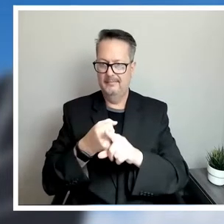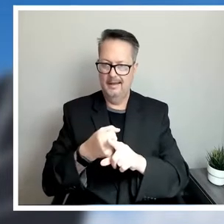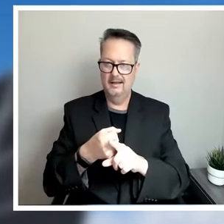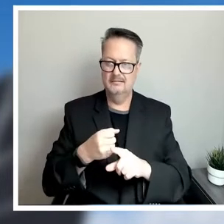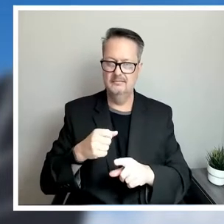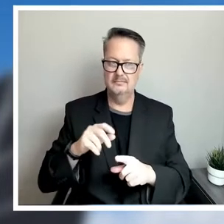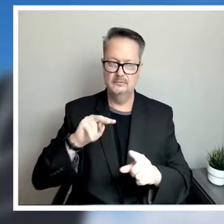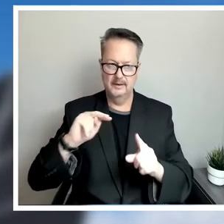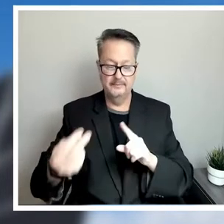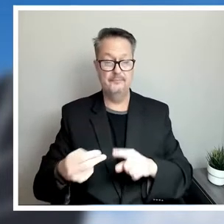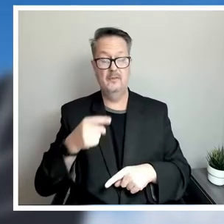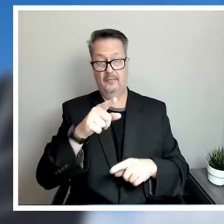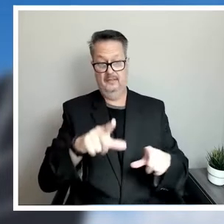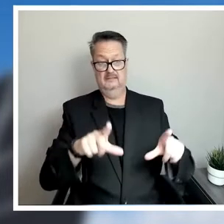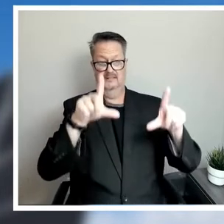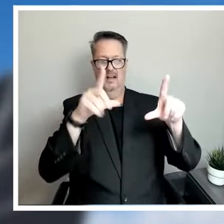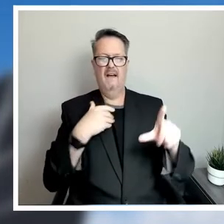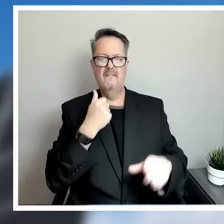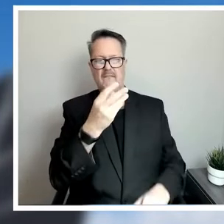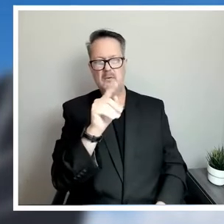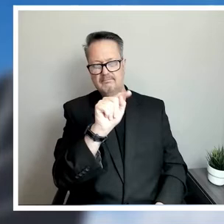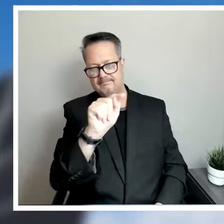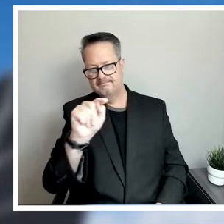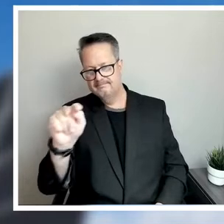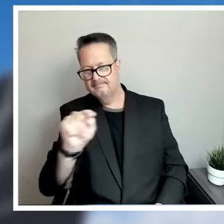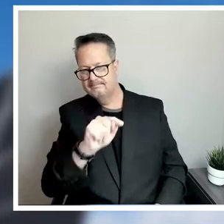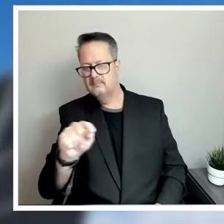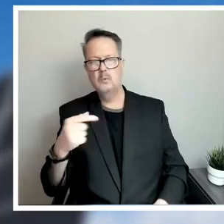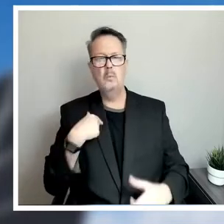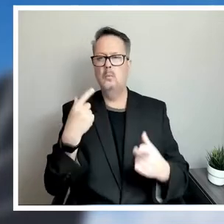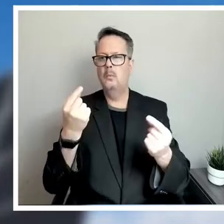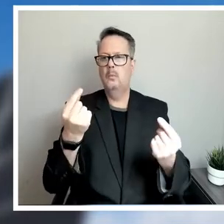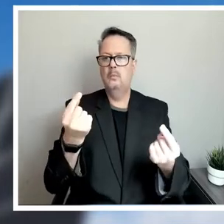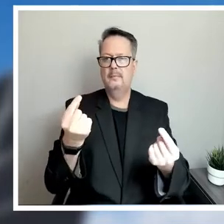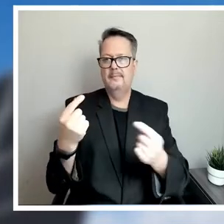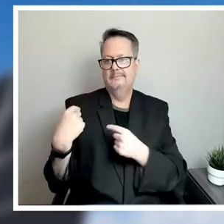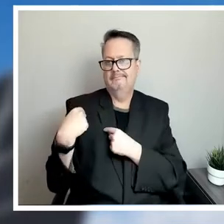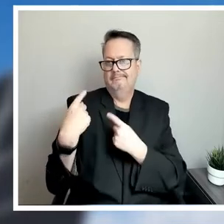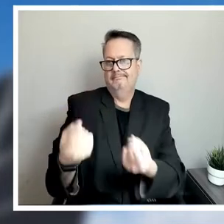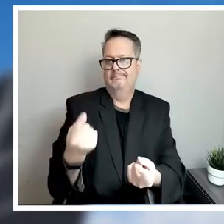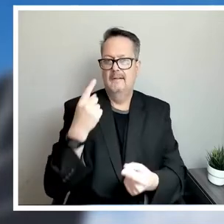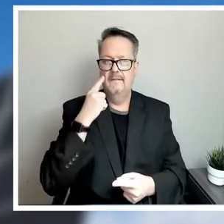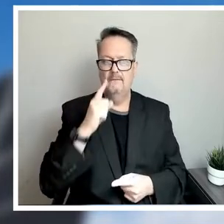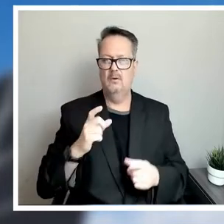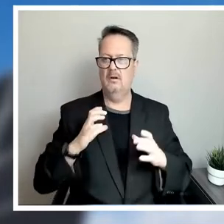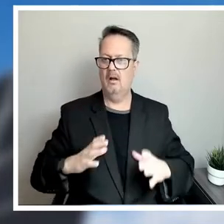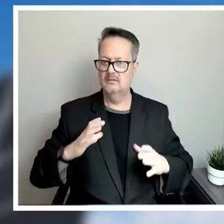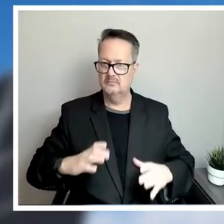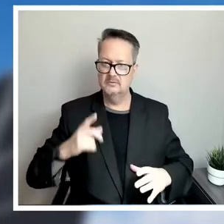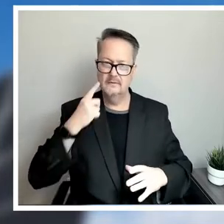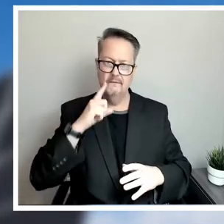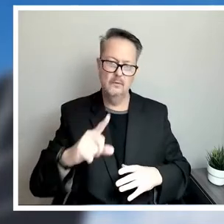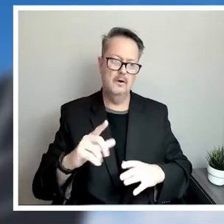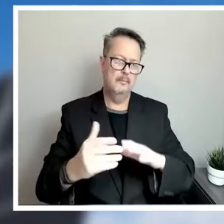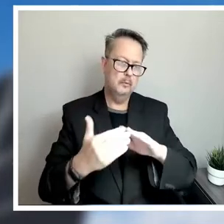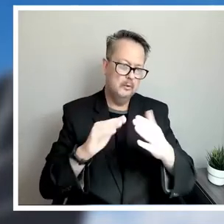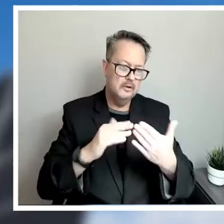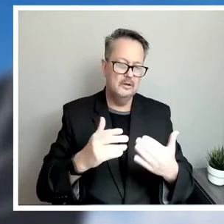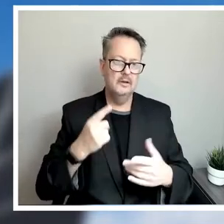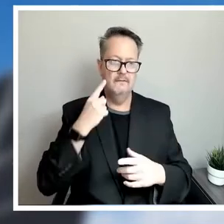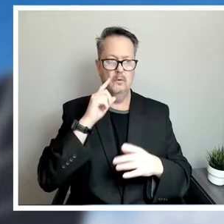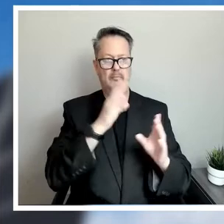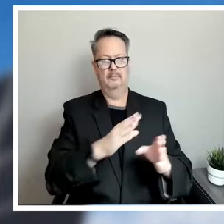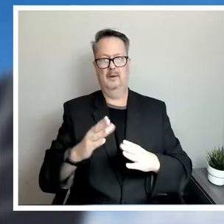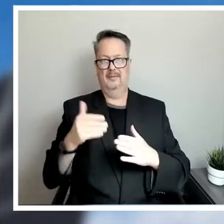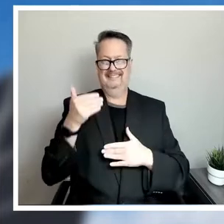So on this slide, this is a few items to talk about, the things that we've been doing for our customers, for the community, in preparation for this winter.